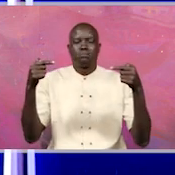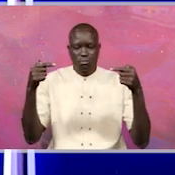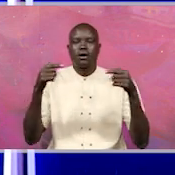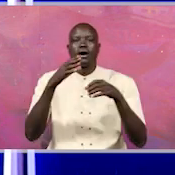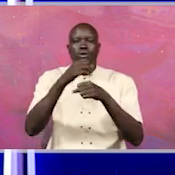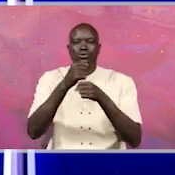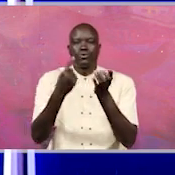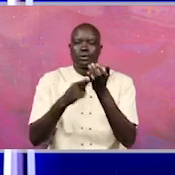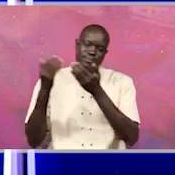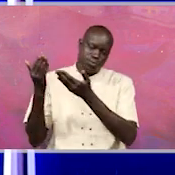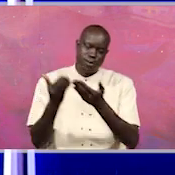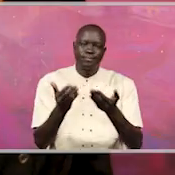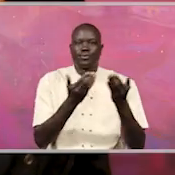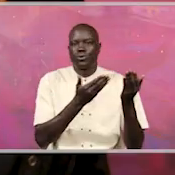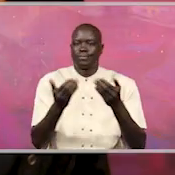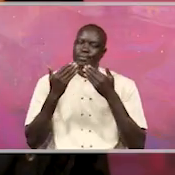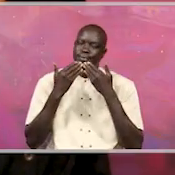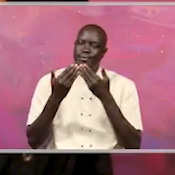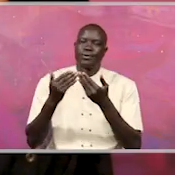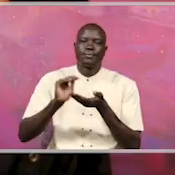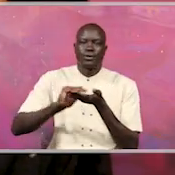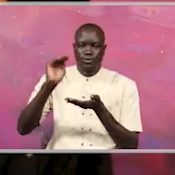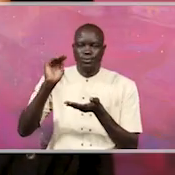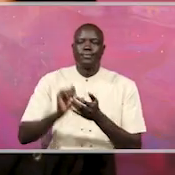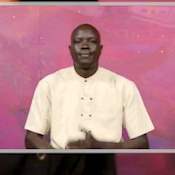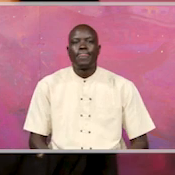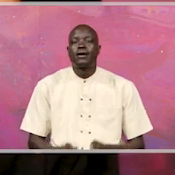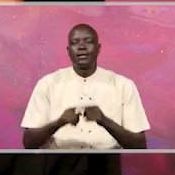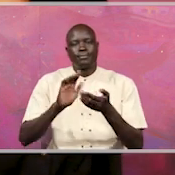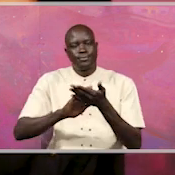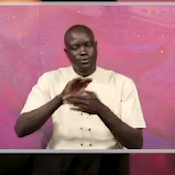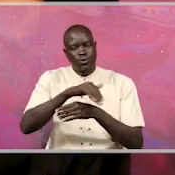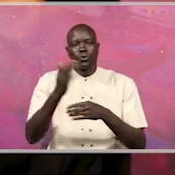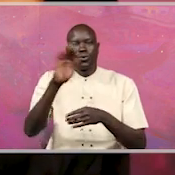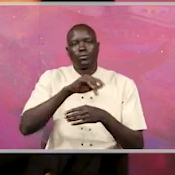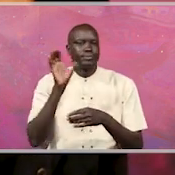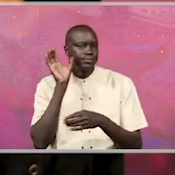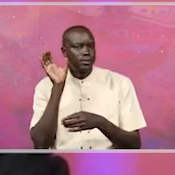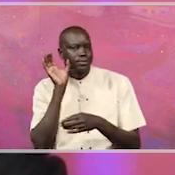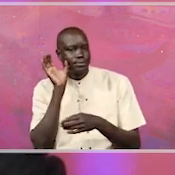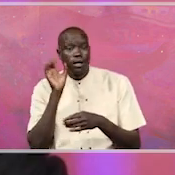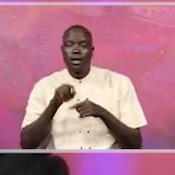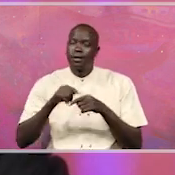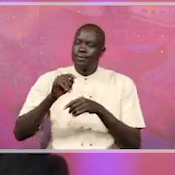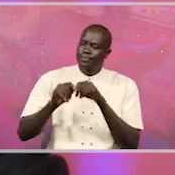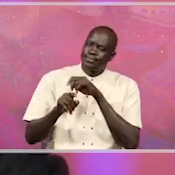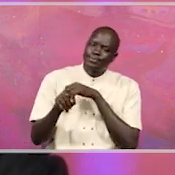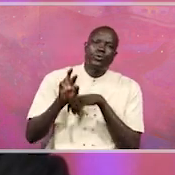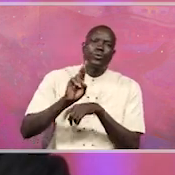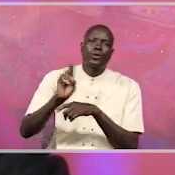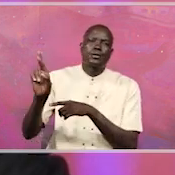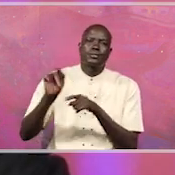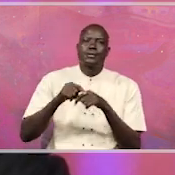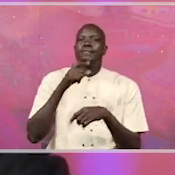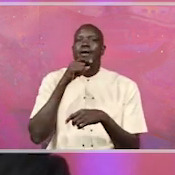to Face the Citizens. Thank you very much, and good evening to all the listeners. On my extreme right is